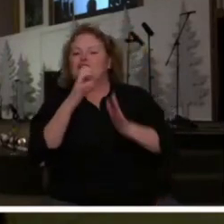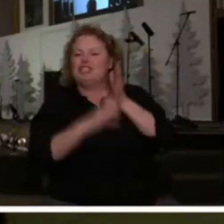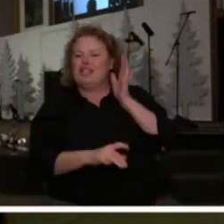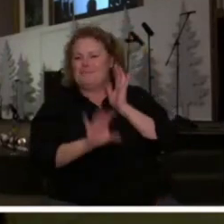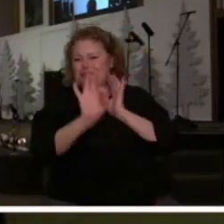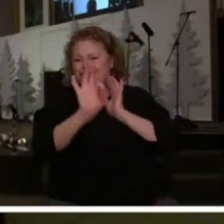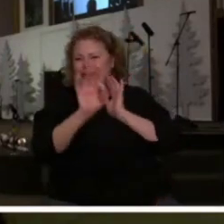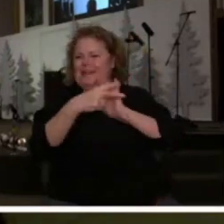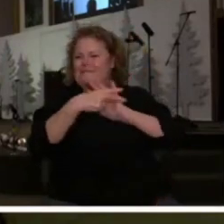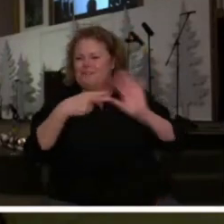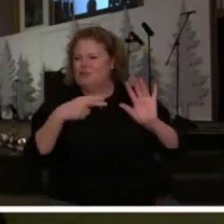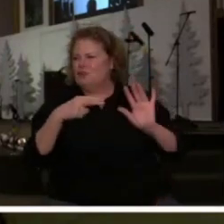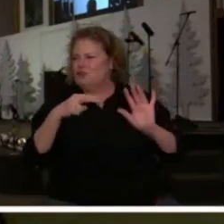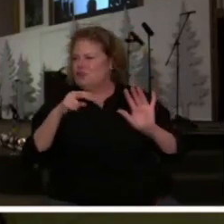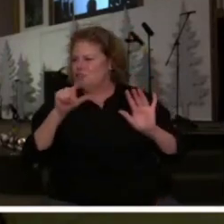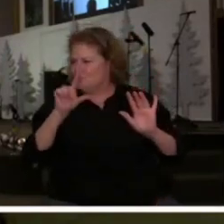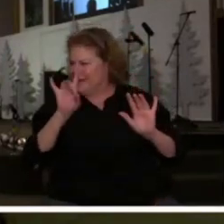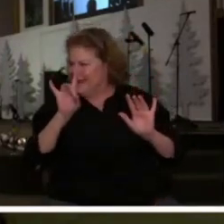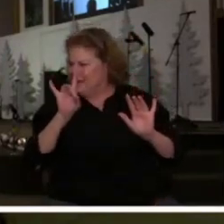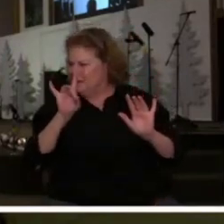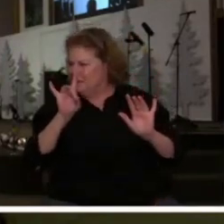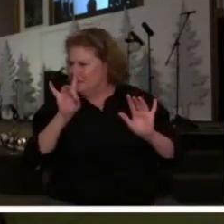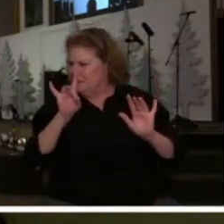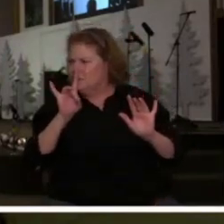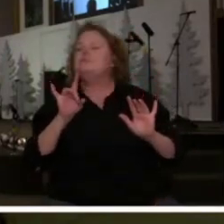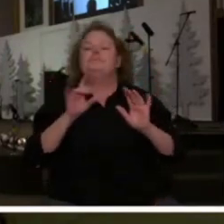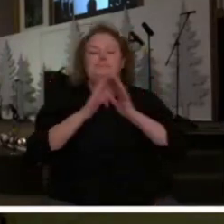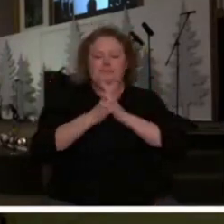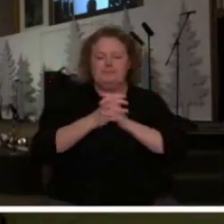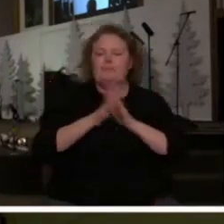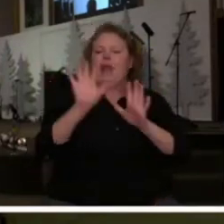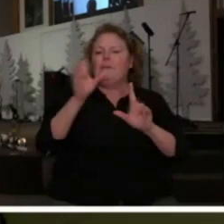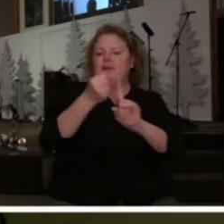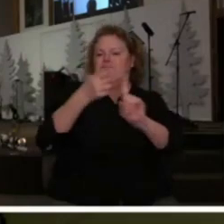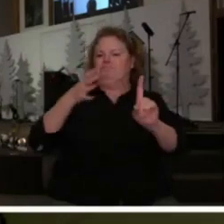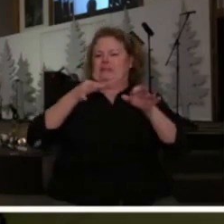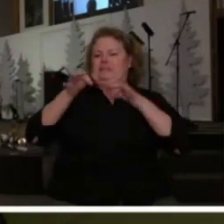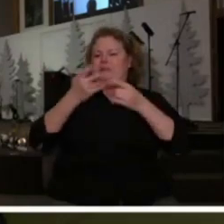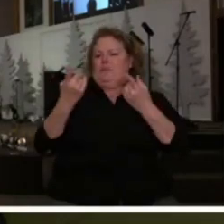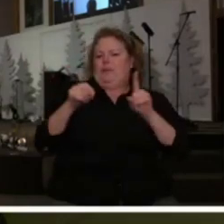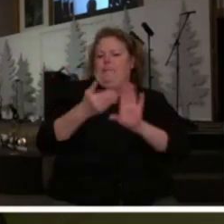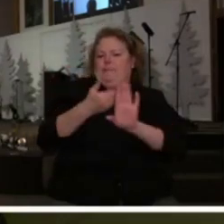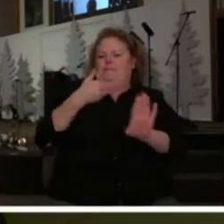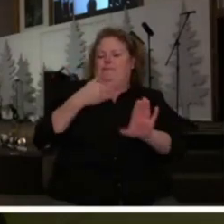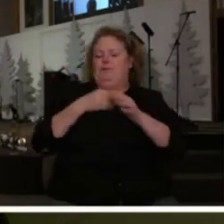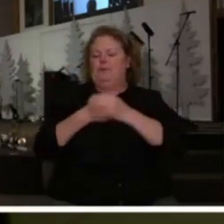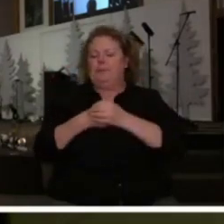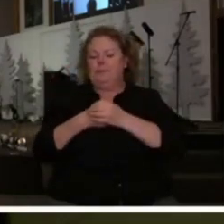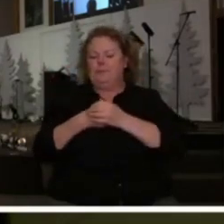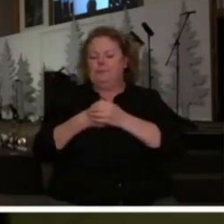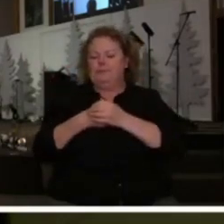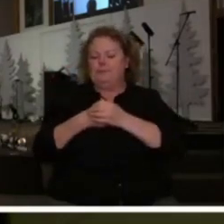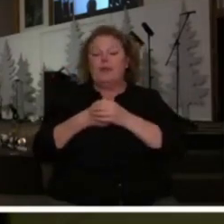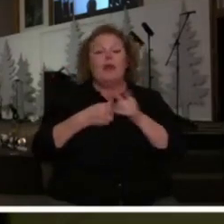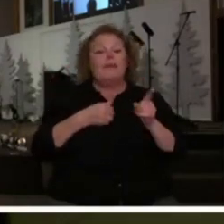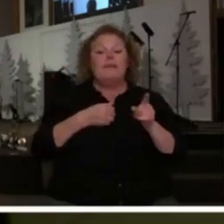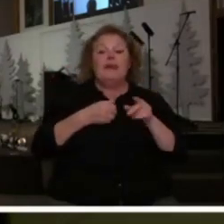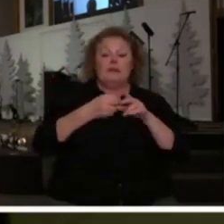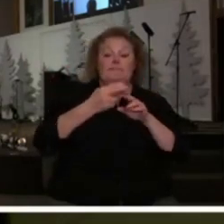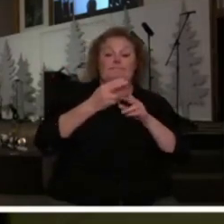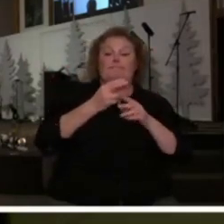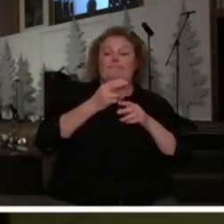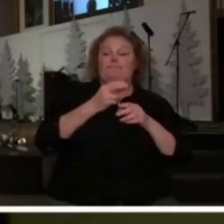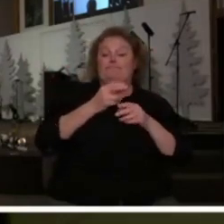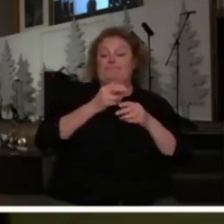before I get to that verse let me just set for you the context of what is taking place here there's an incredible little story that takes place